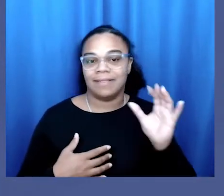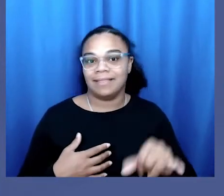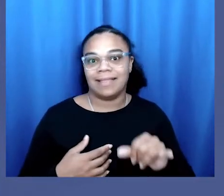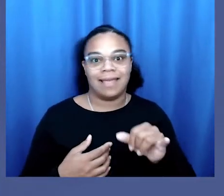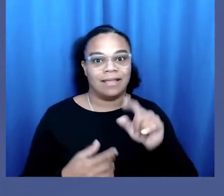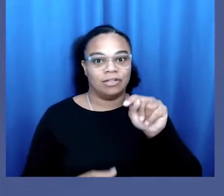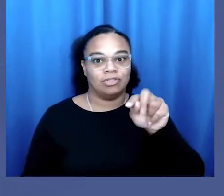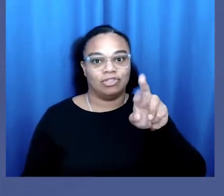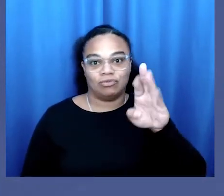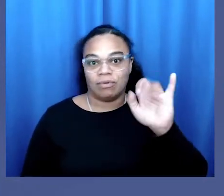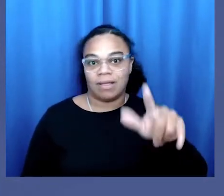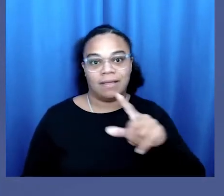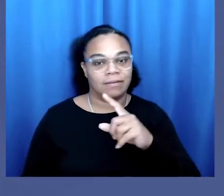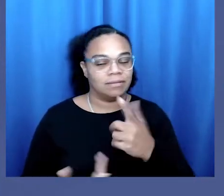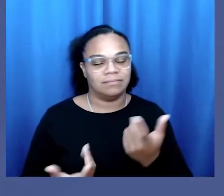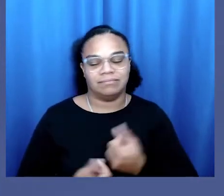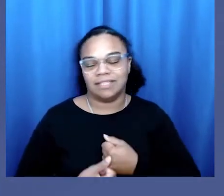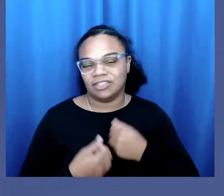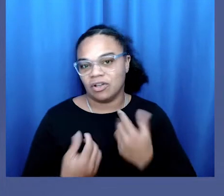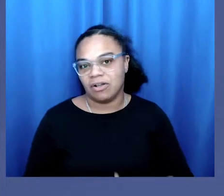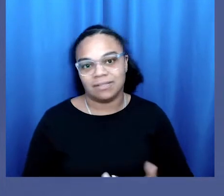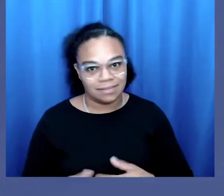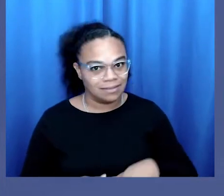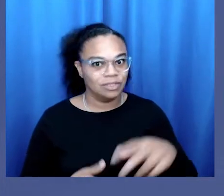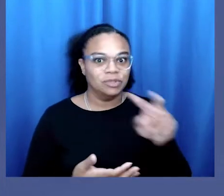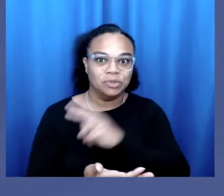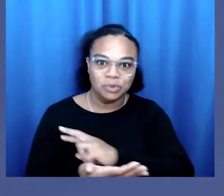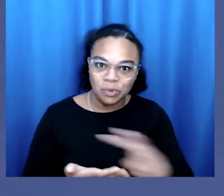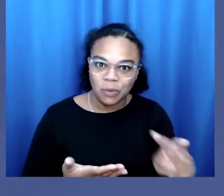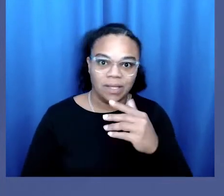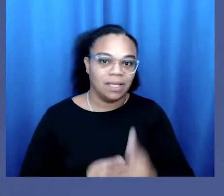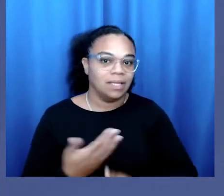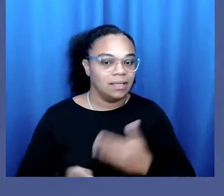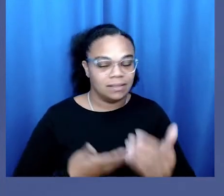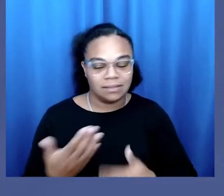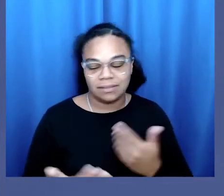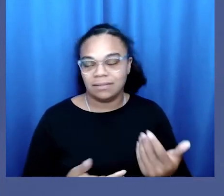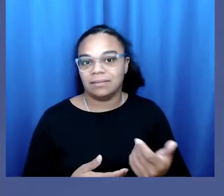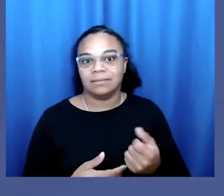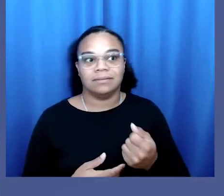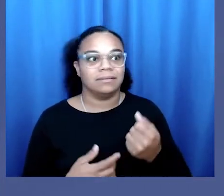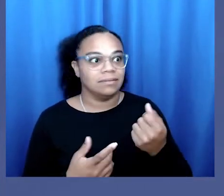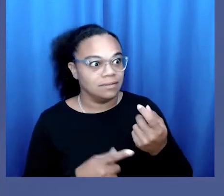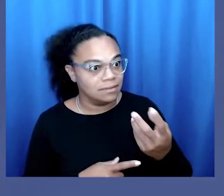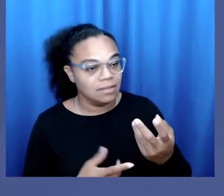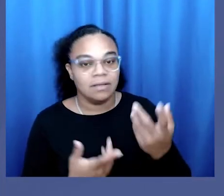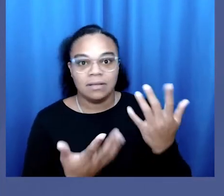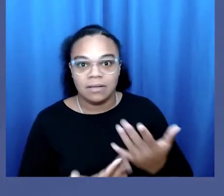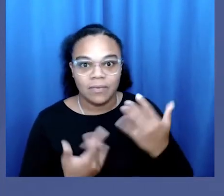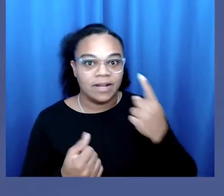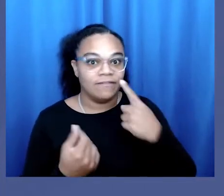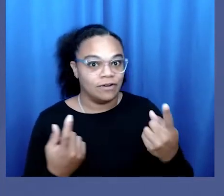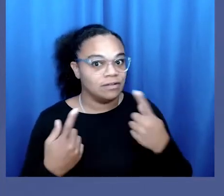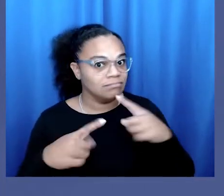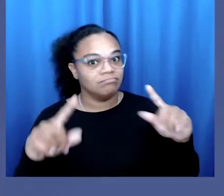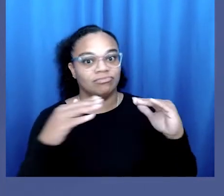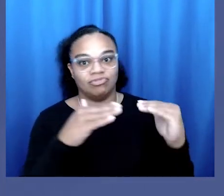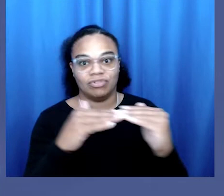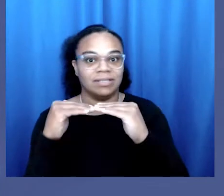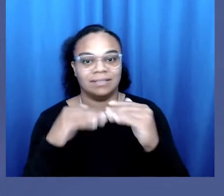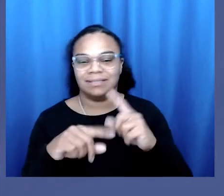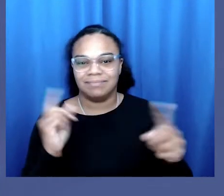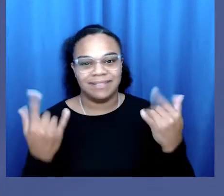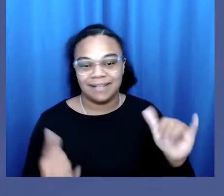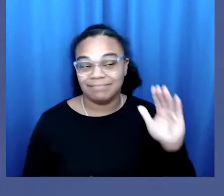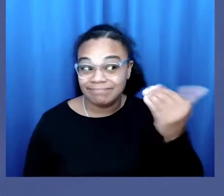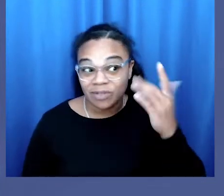filled nearly two weeks. Four years of struggling for justice hinged on this final moment. Although it now appeared